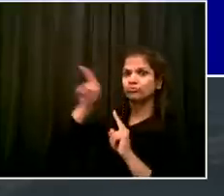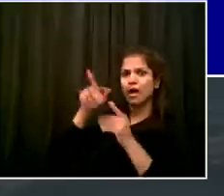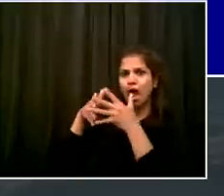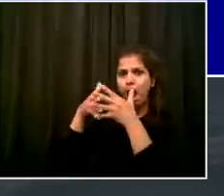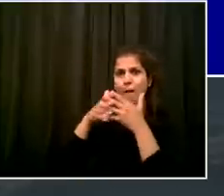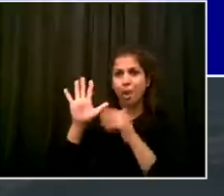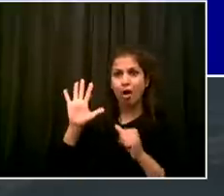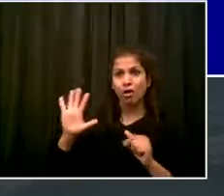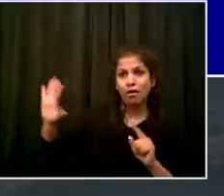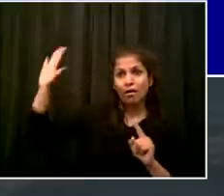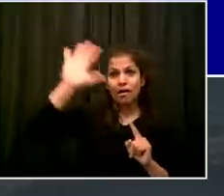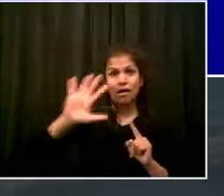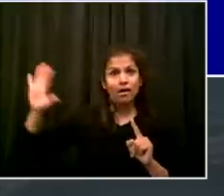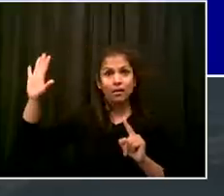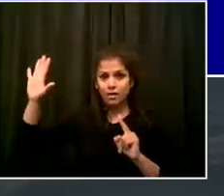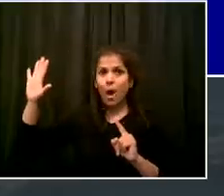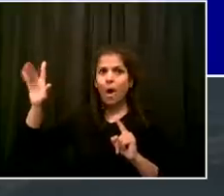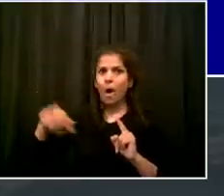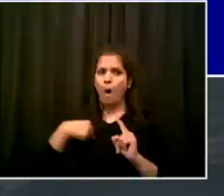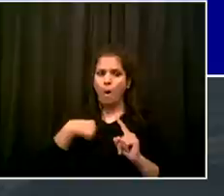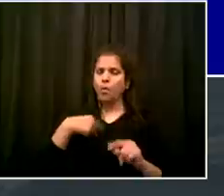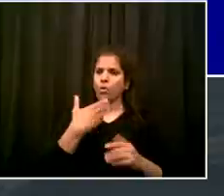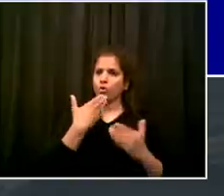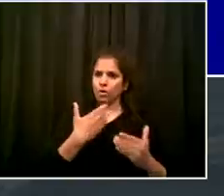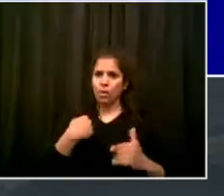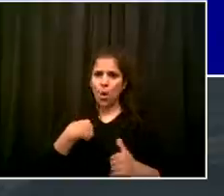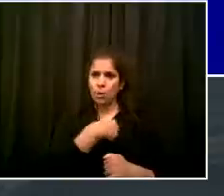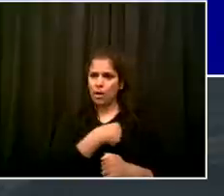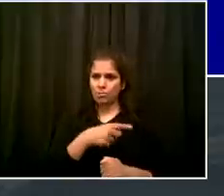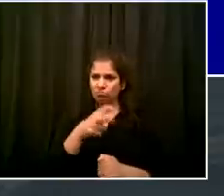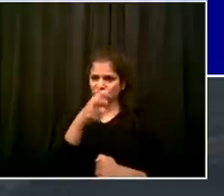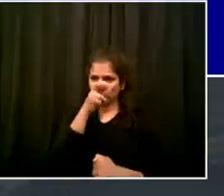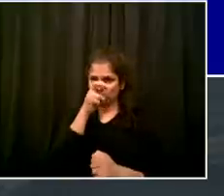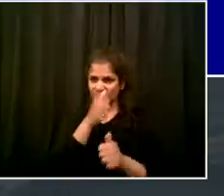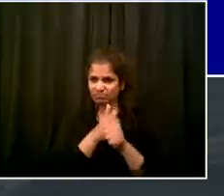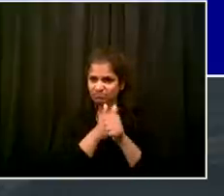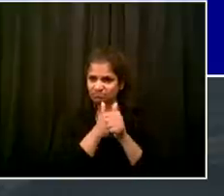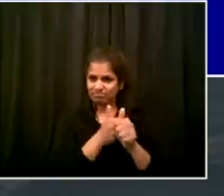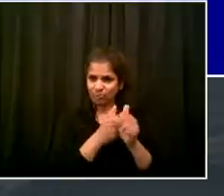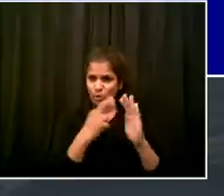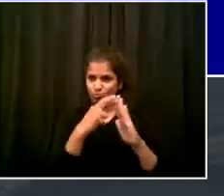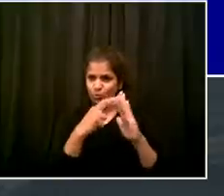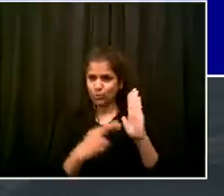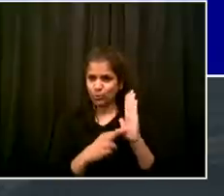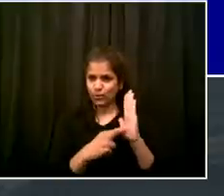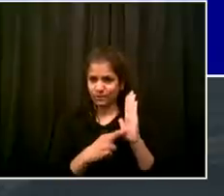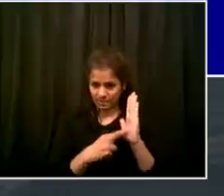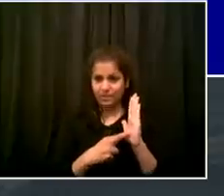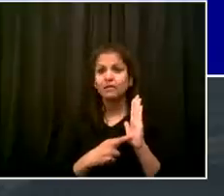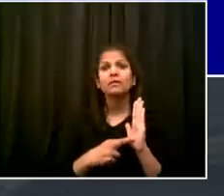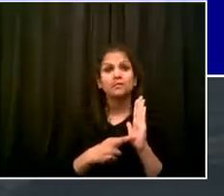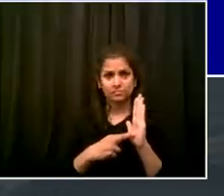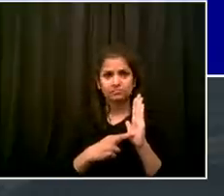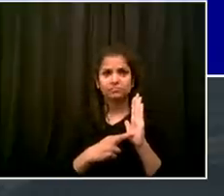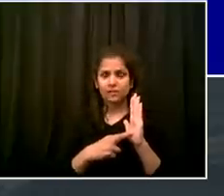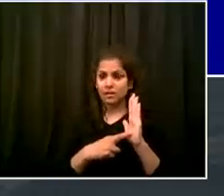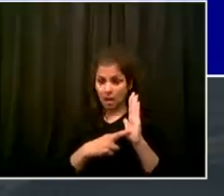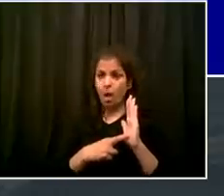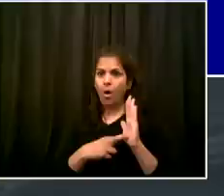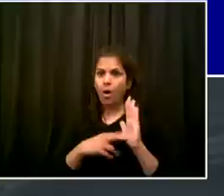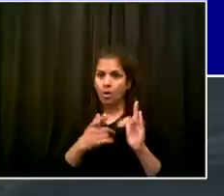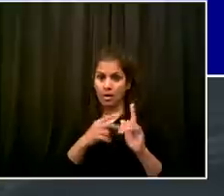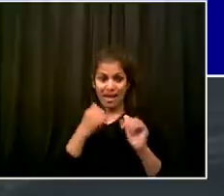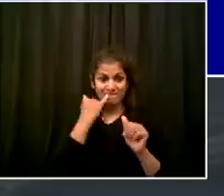resembles a typical year for this broad category of diseases. So that's a very important